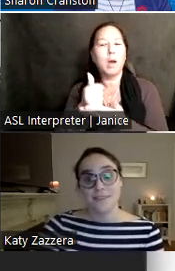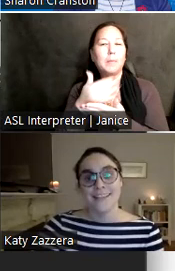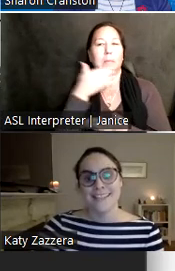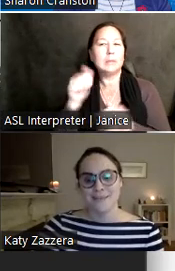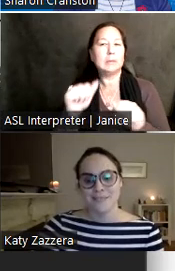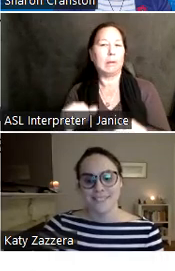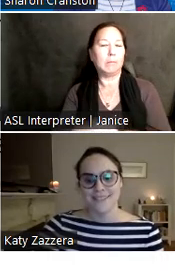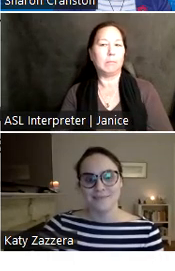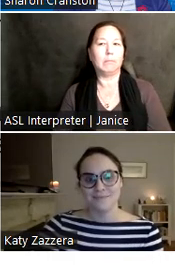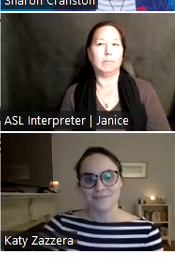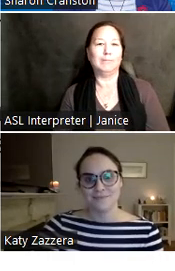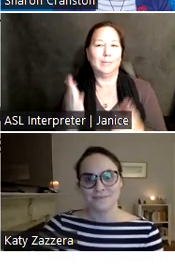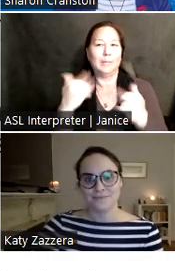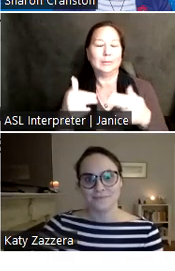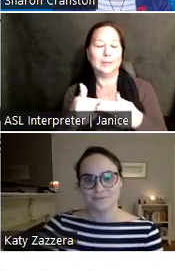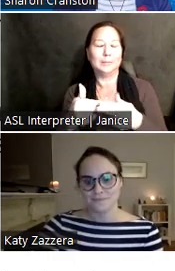Next slide, please.